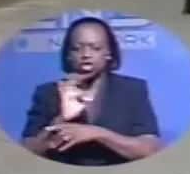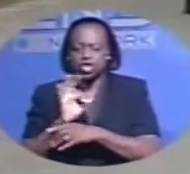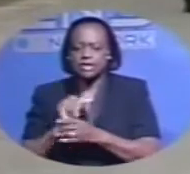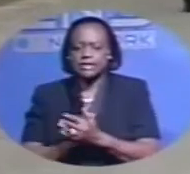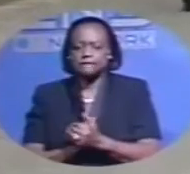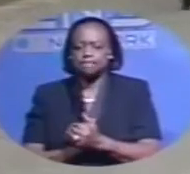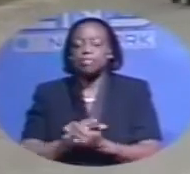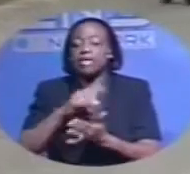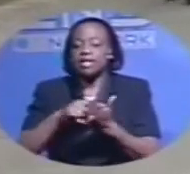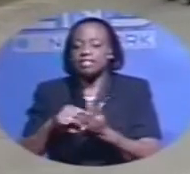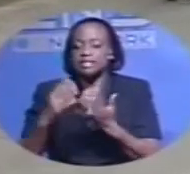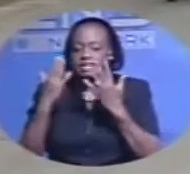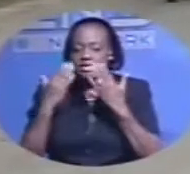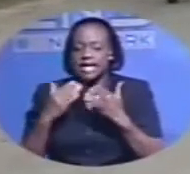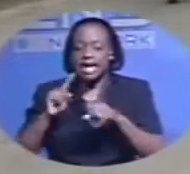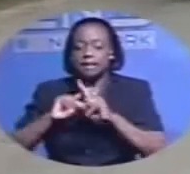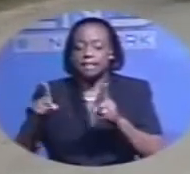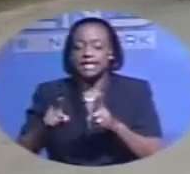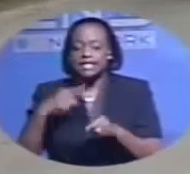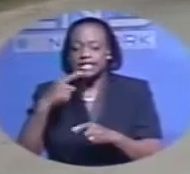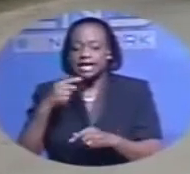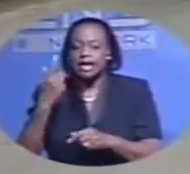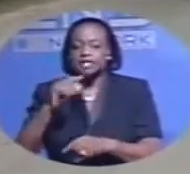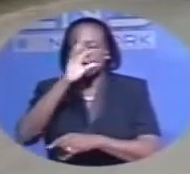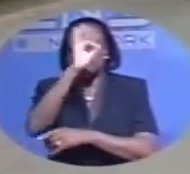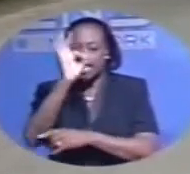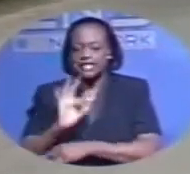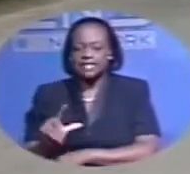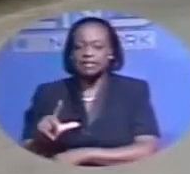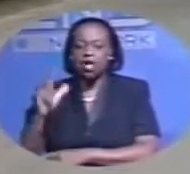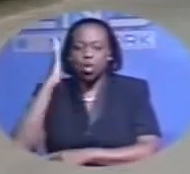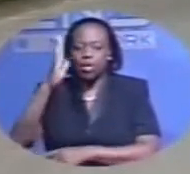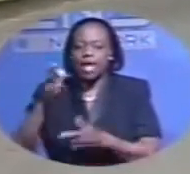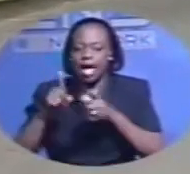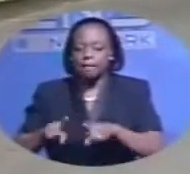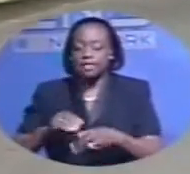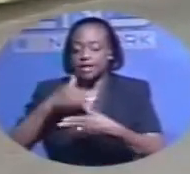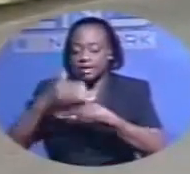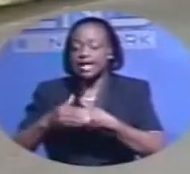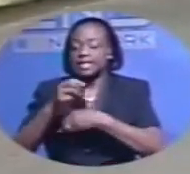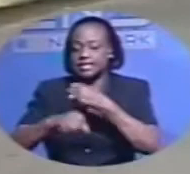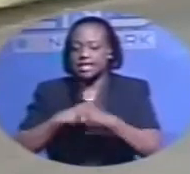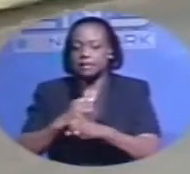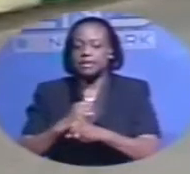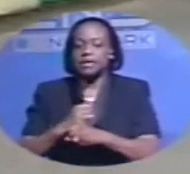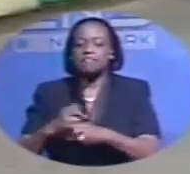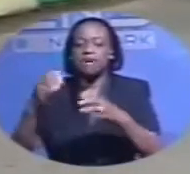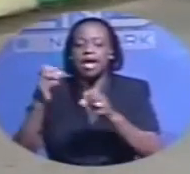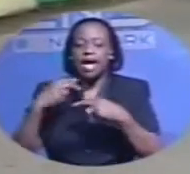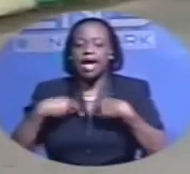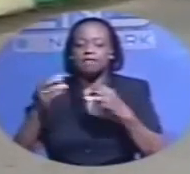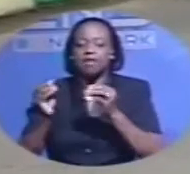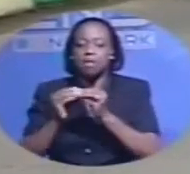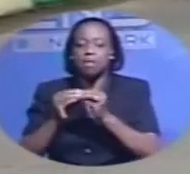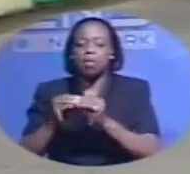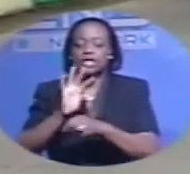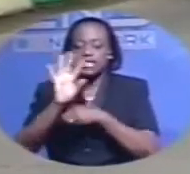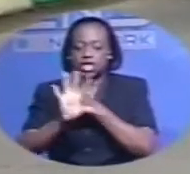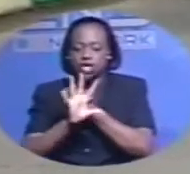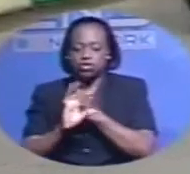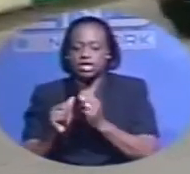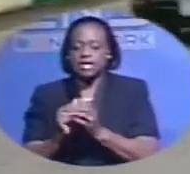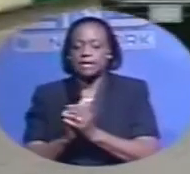tragedy, Bassani says the festival will still be held next year, although efforts will be made to beef up security. Farron Carey, ZNNS